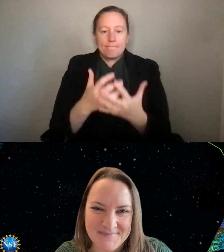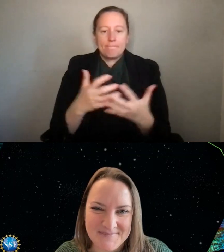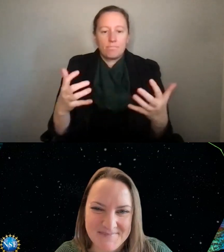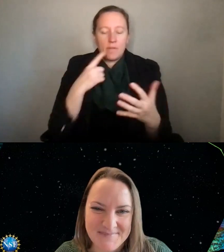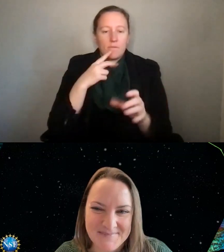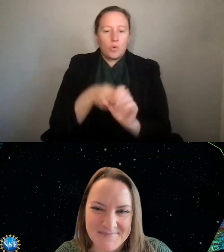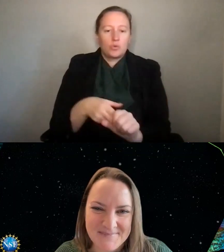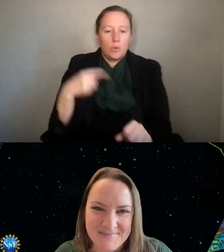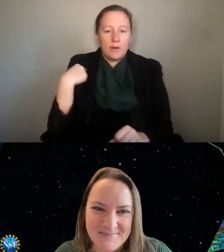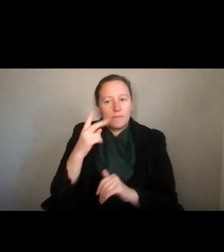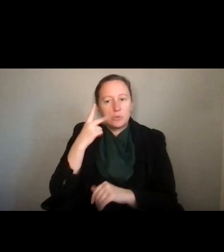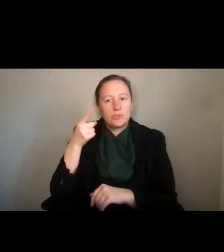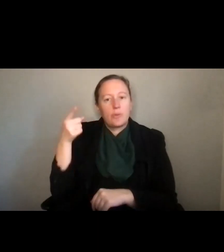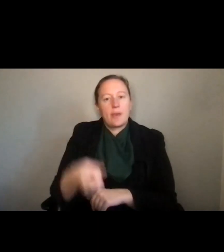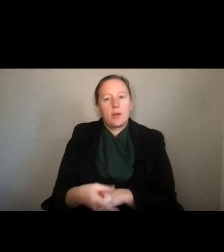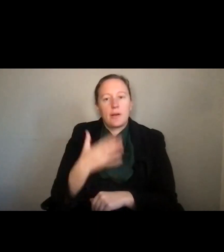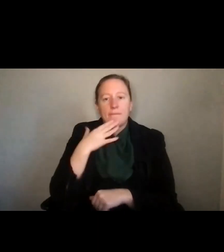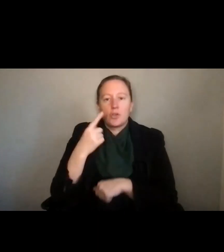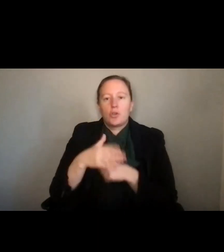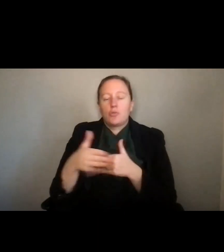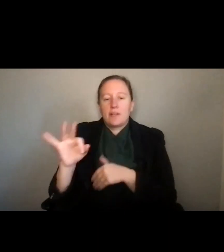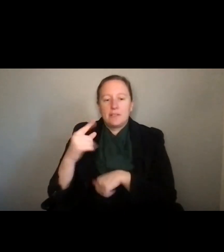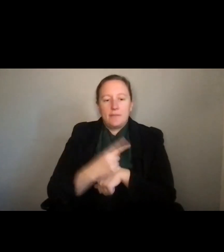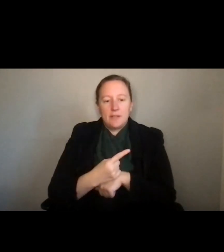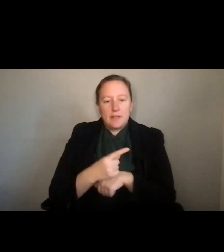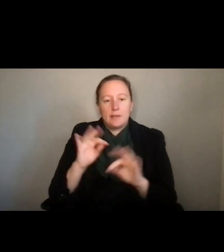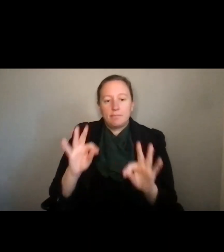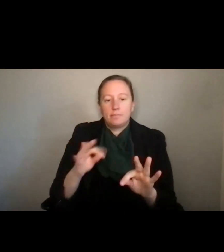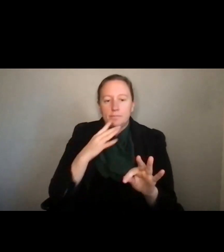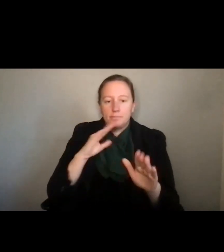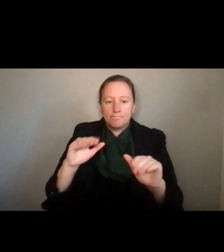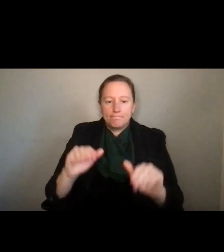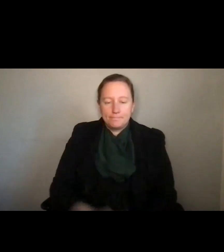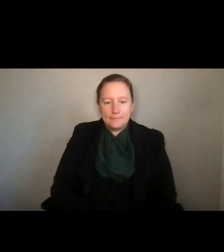much for joining us today. Have a great rest of your day and goodbye.